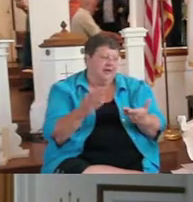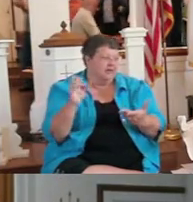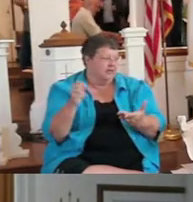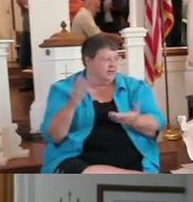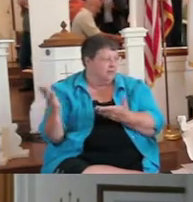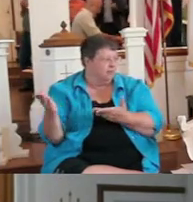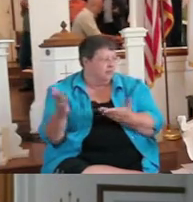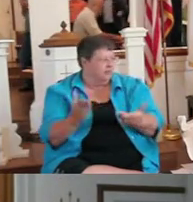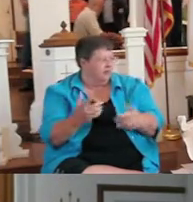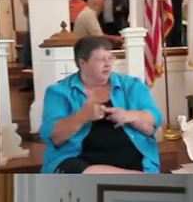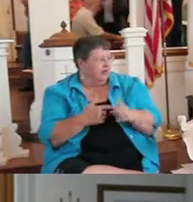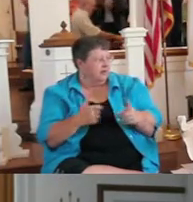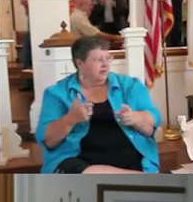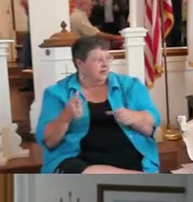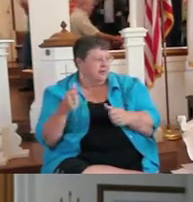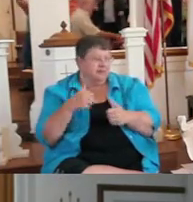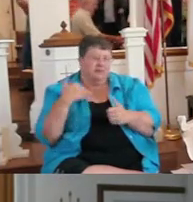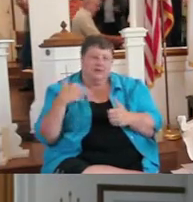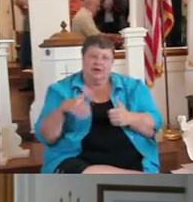of the world.